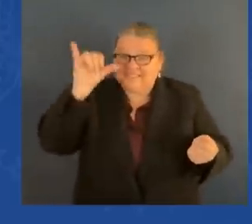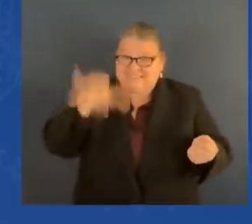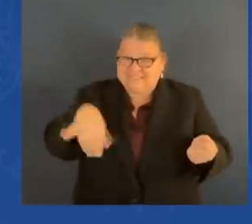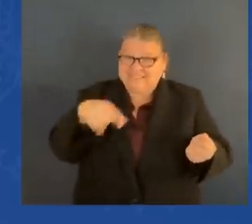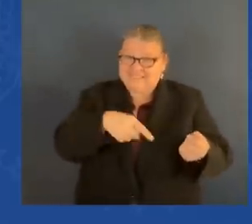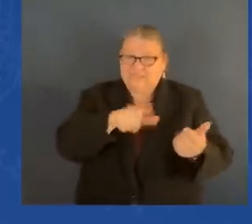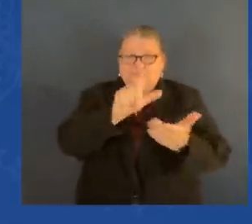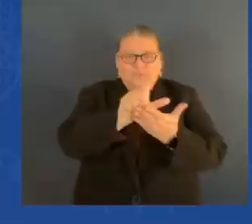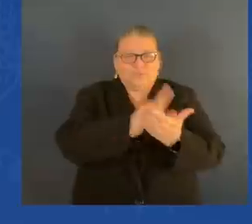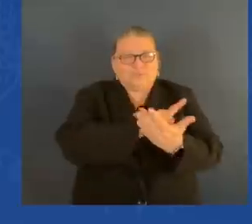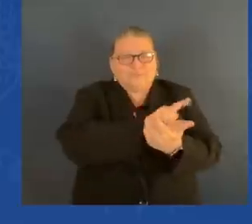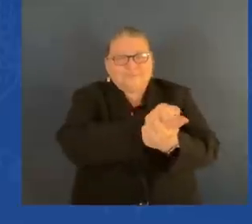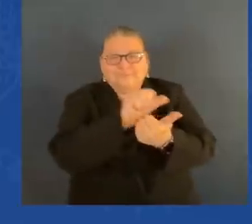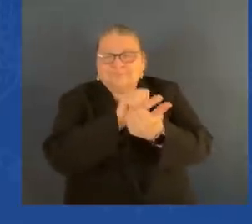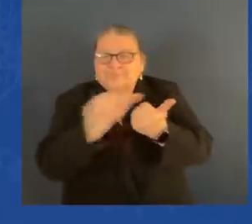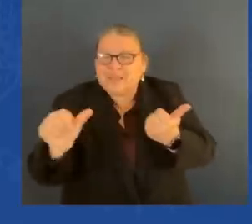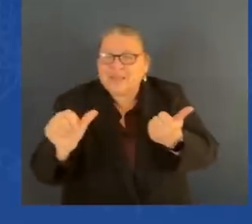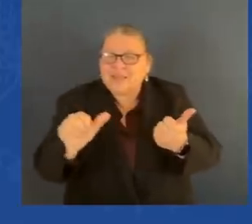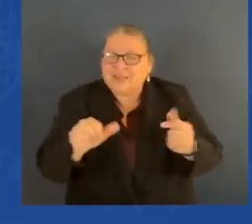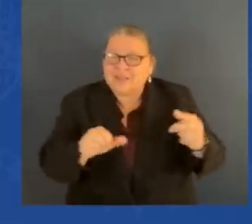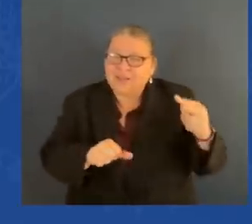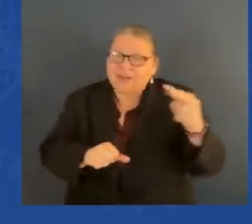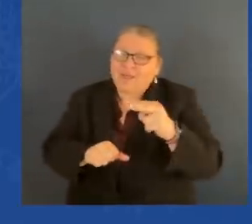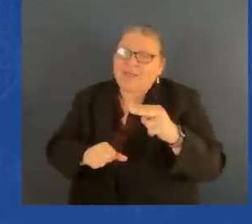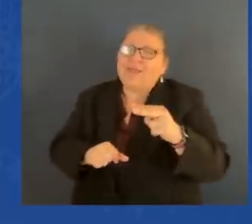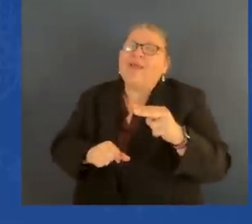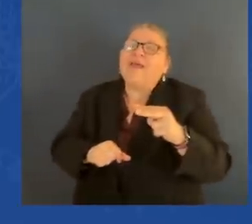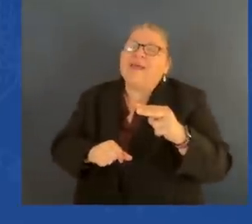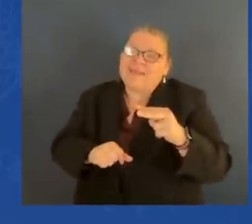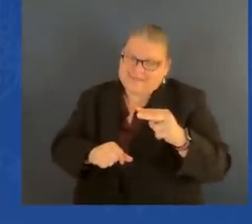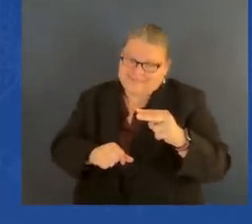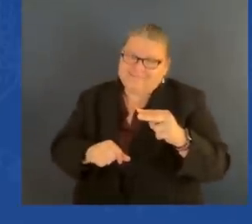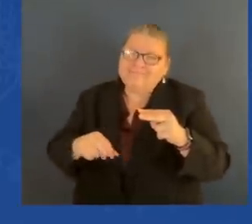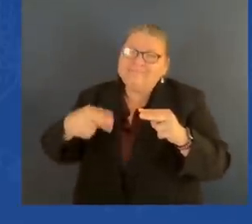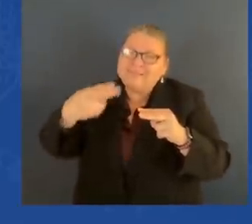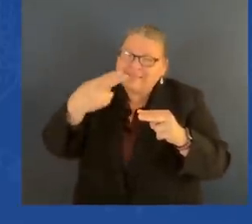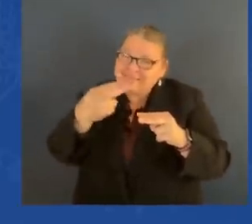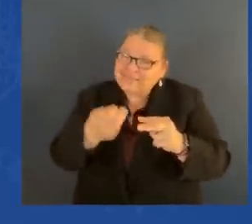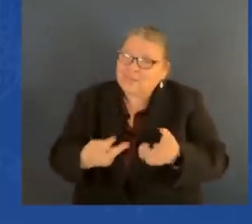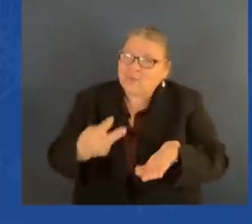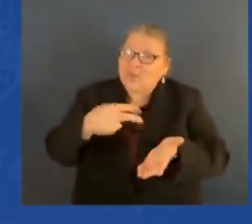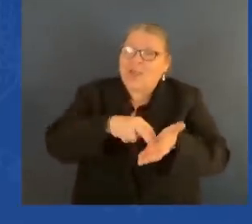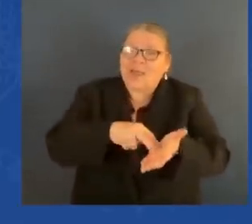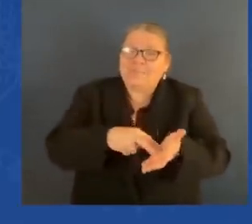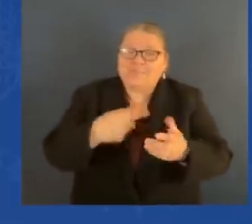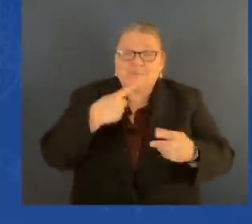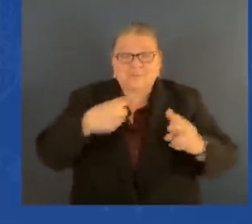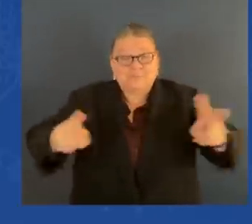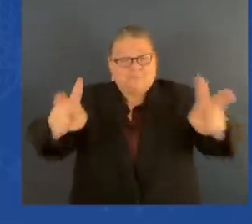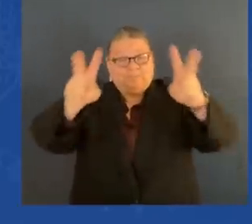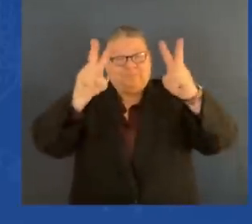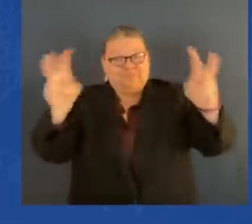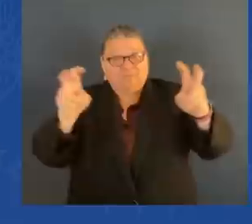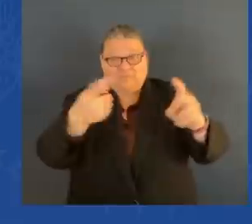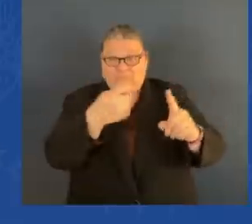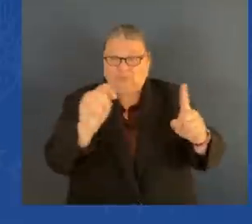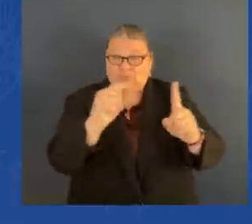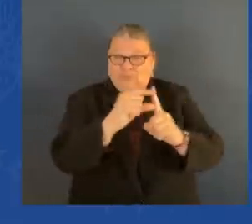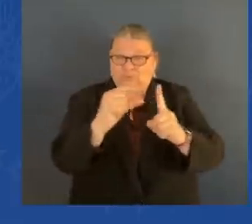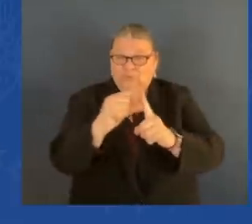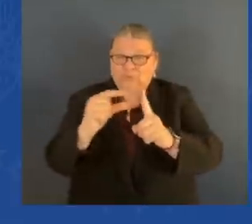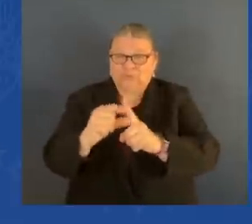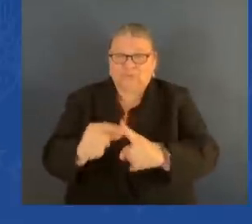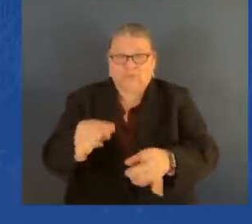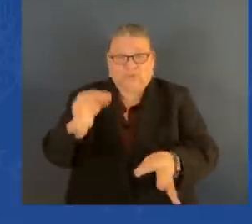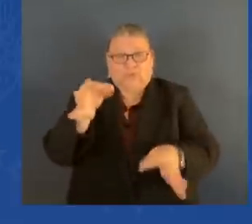And he said that, quote, the words, justice and fairness will mean more to millions of our fellow Americans than